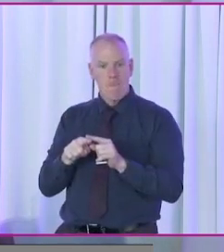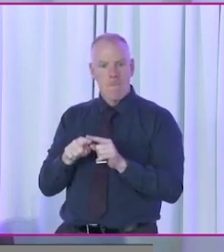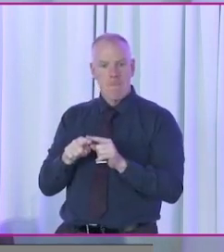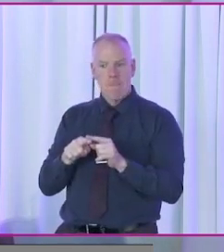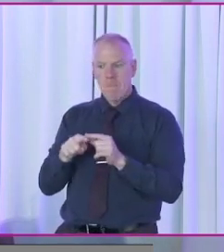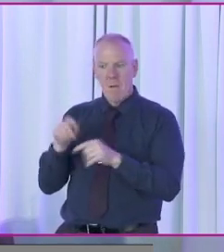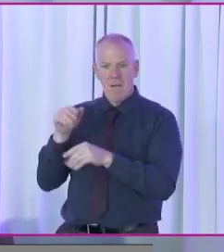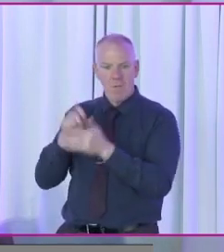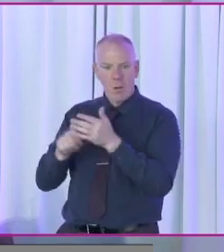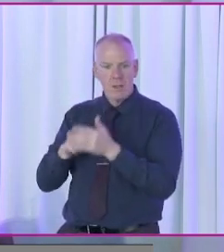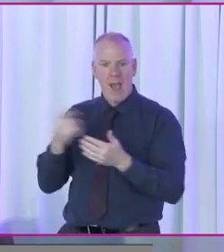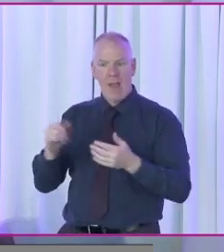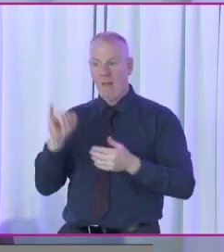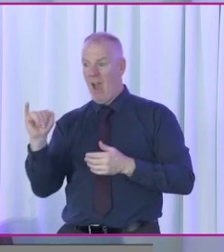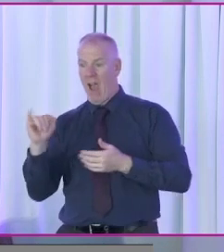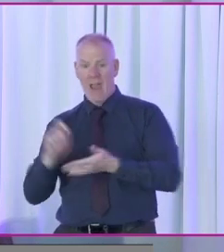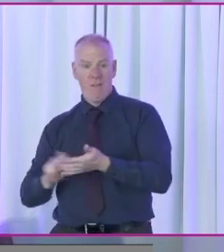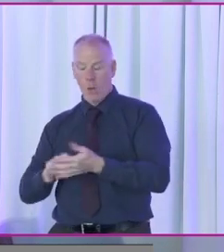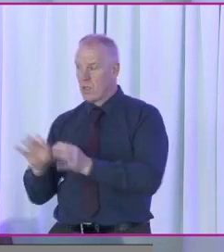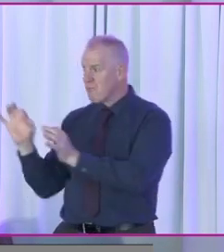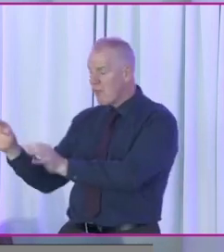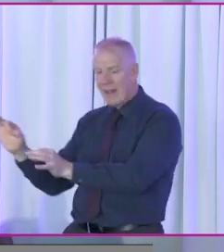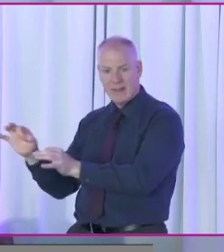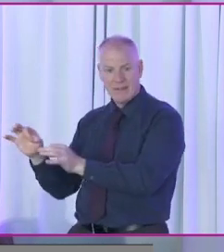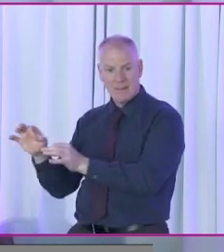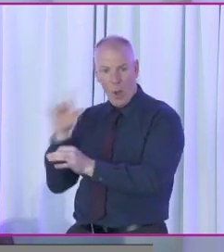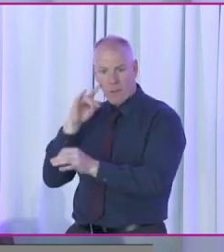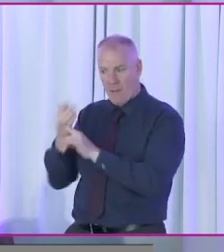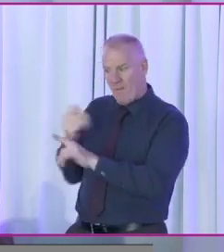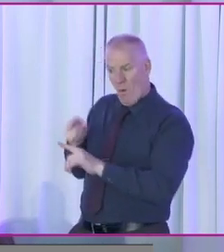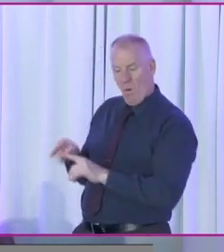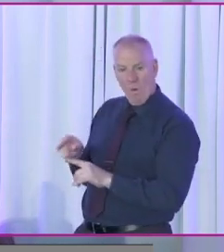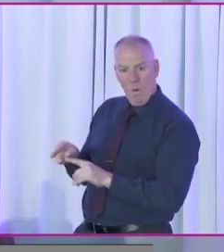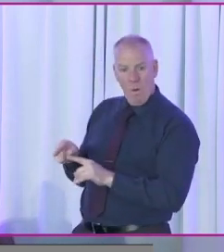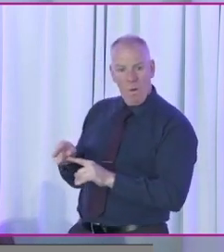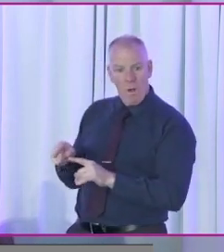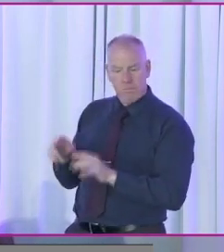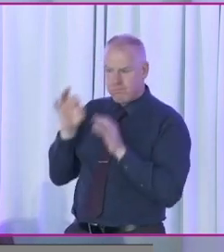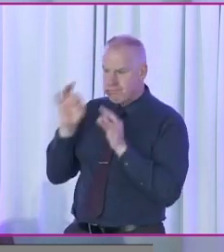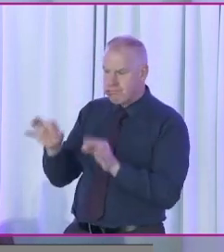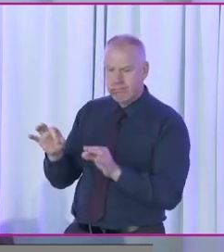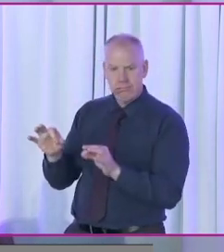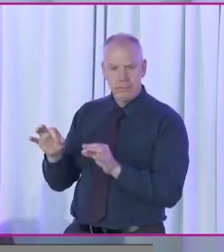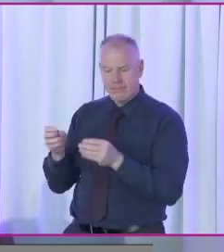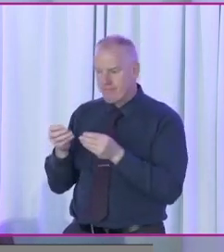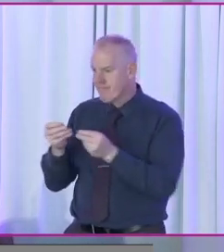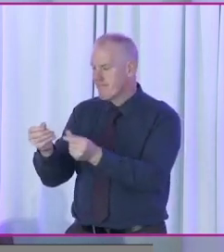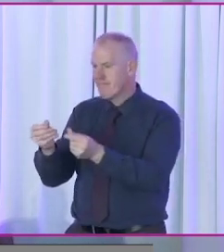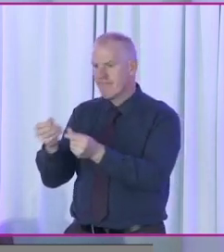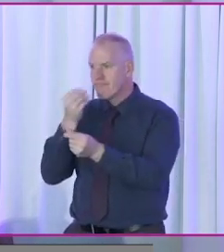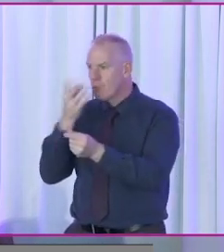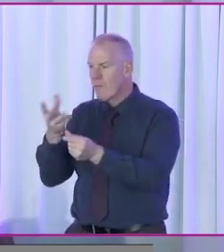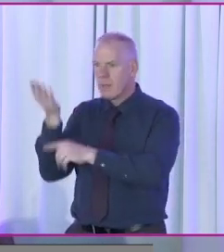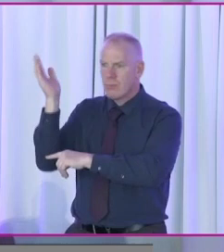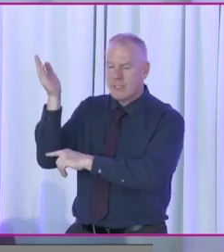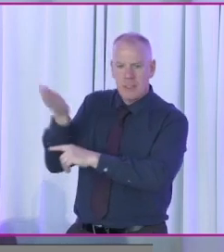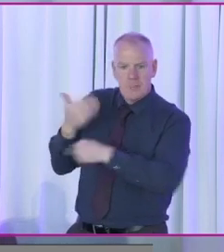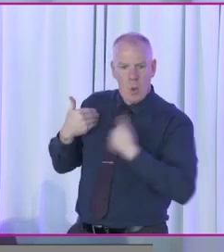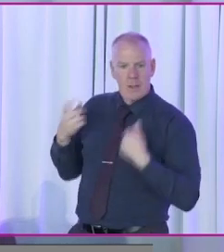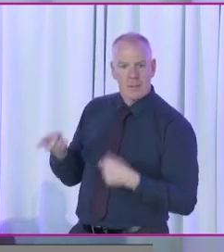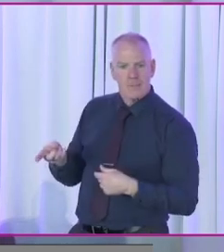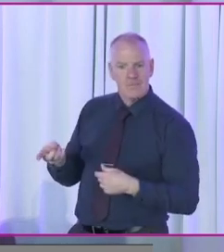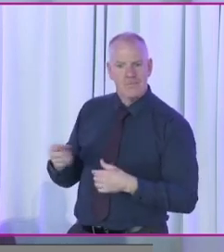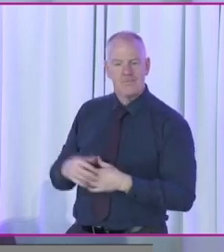accessible. There's eye voting, which is absolutely fantastic to hear such a brilliant, Nellika's beautiful presentation today.